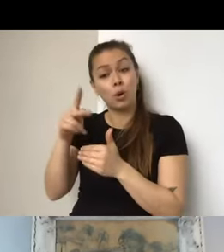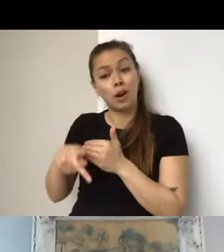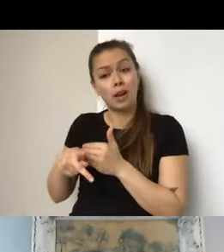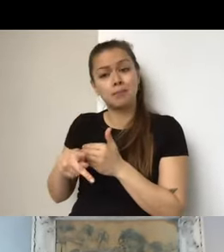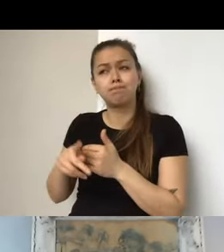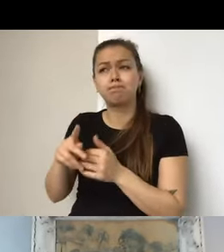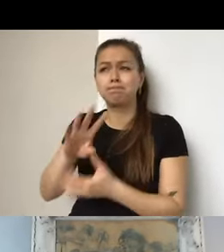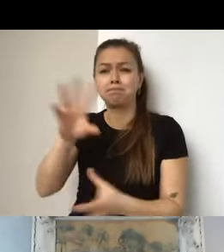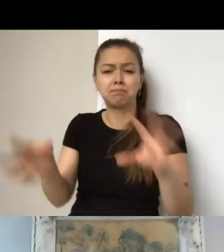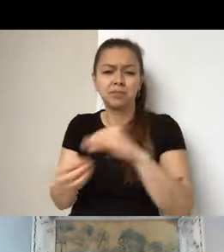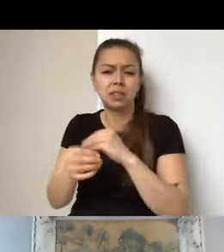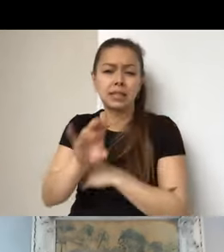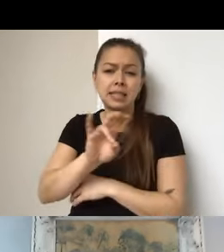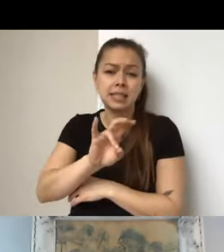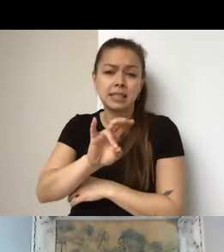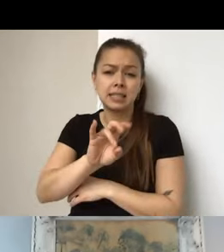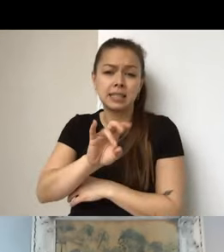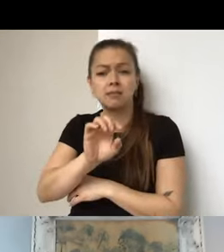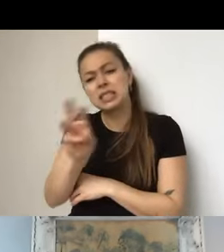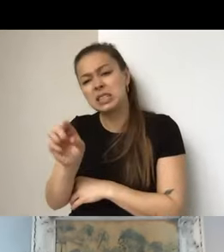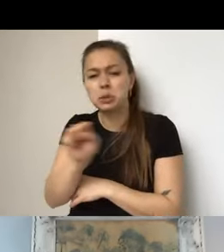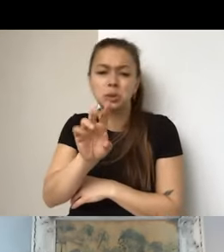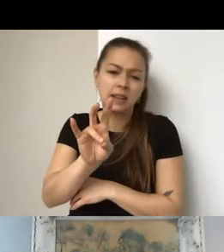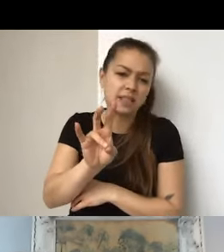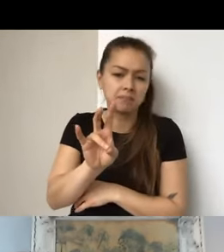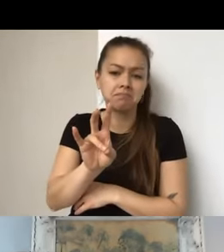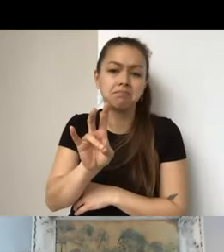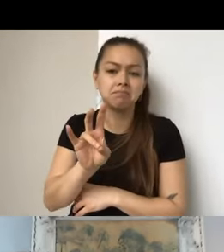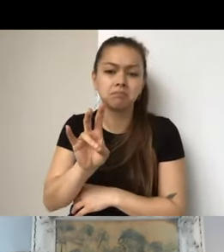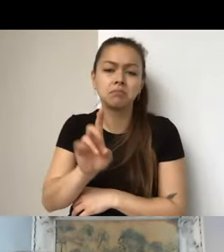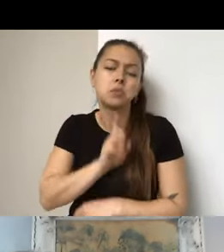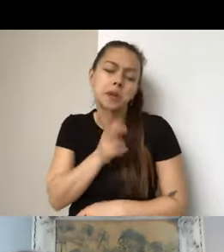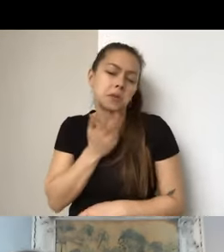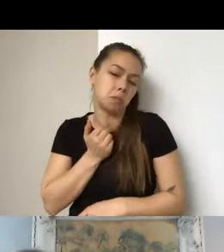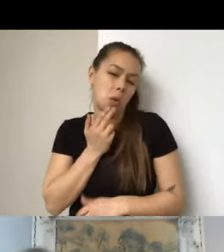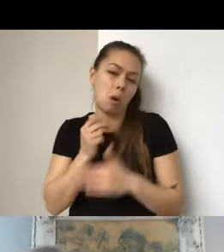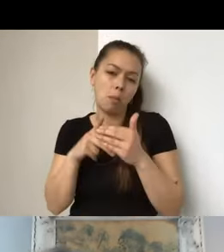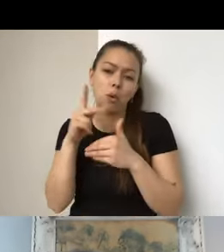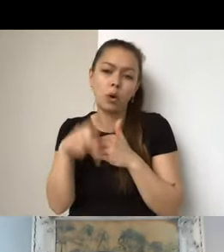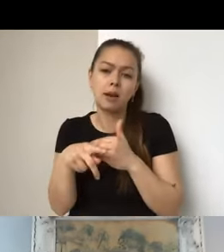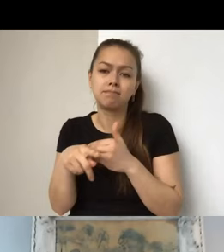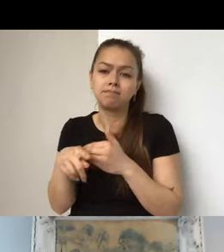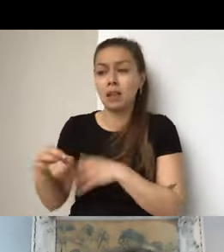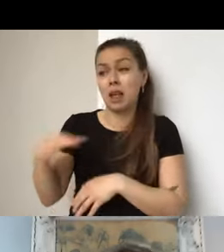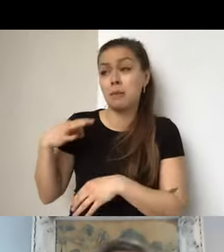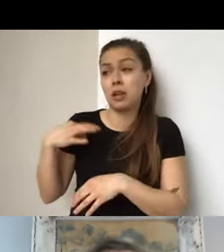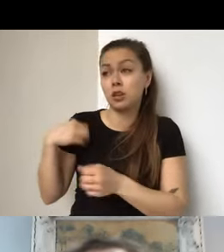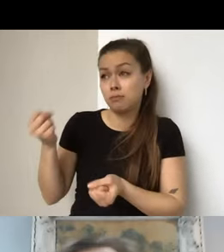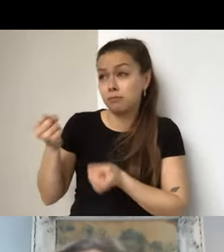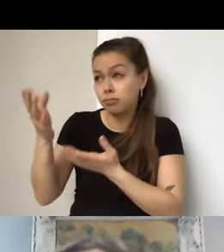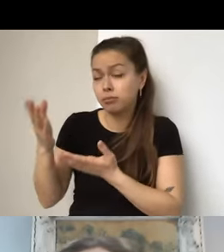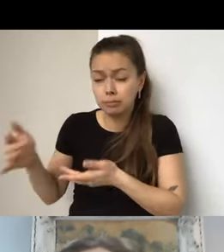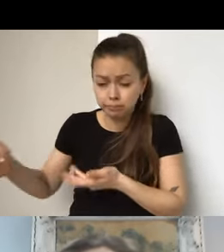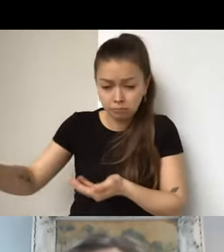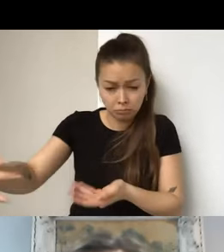relatively small program. Um, you know, we'll get, once our, uh, the applications are submitted, we will choose